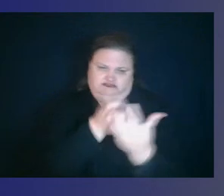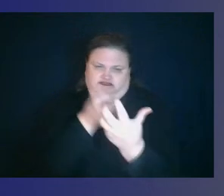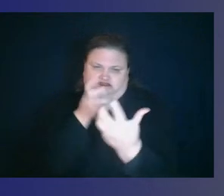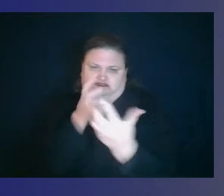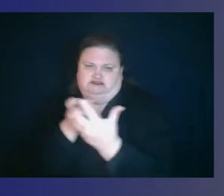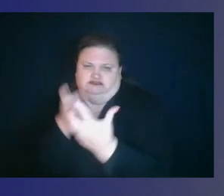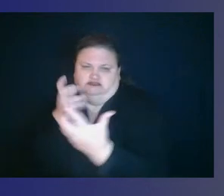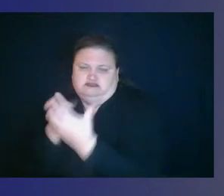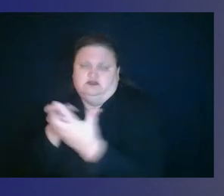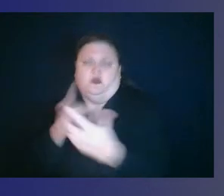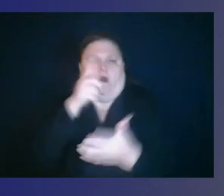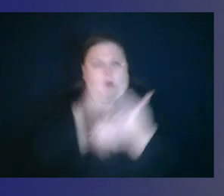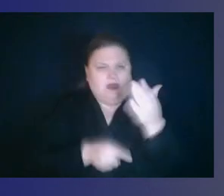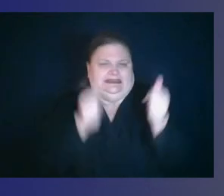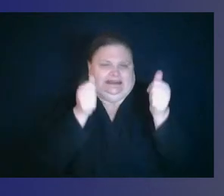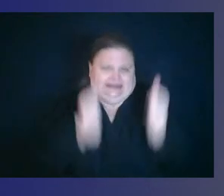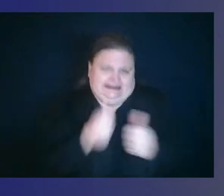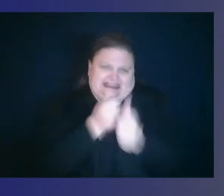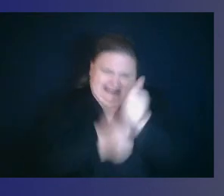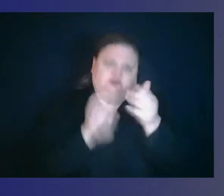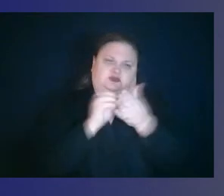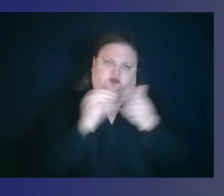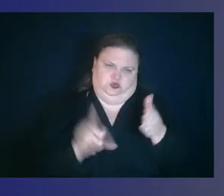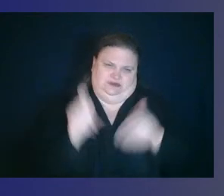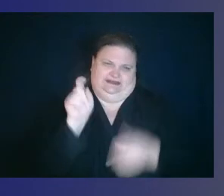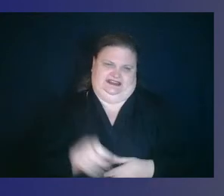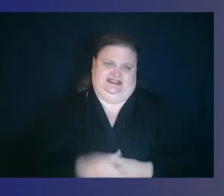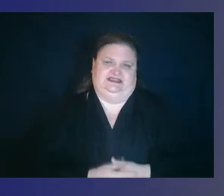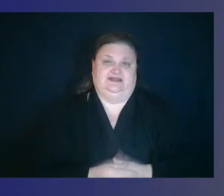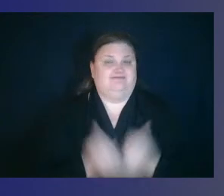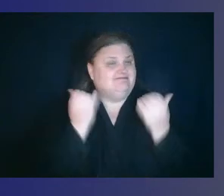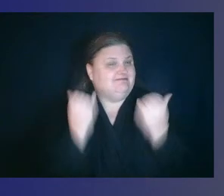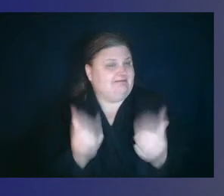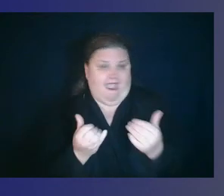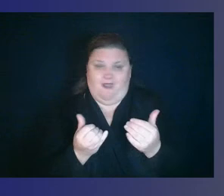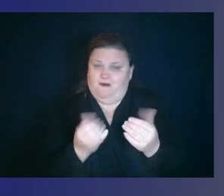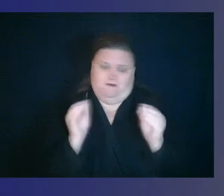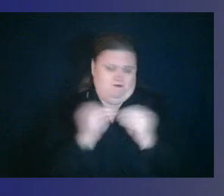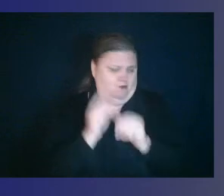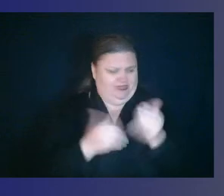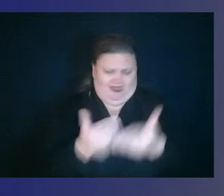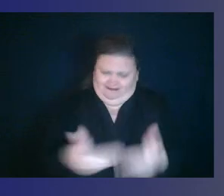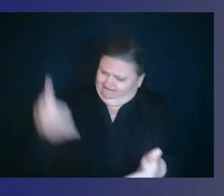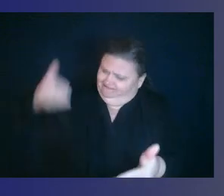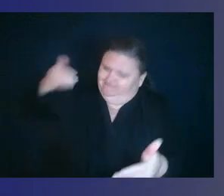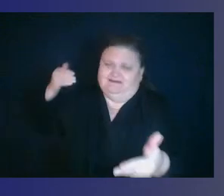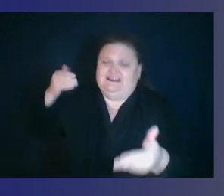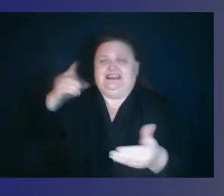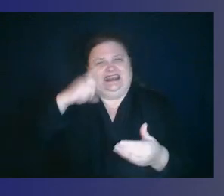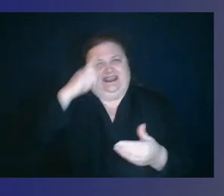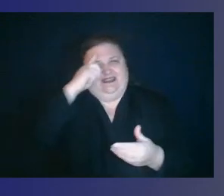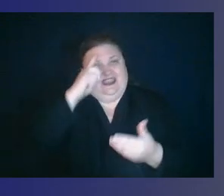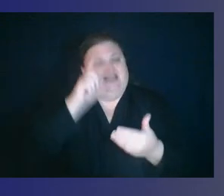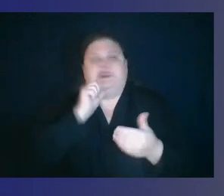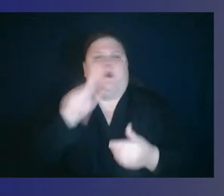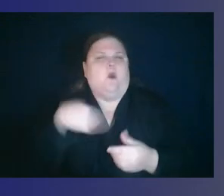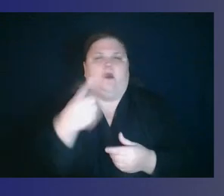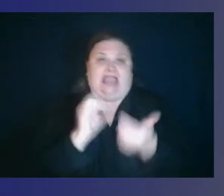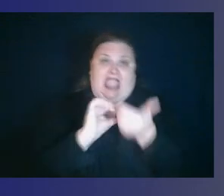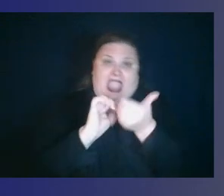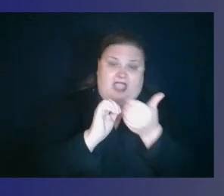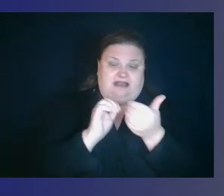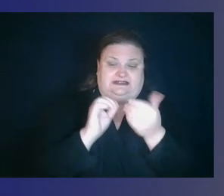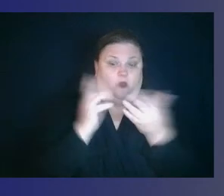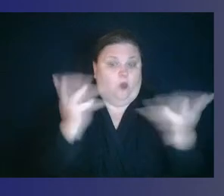which leads me to believe now, again, now more than ever, we have to think about how we teach and what we teach. You know, it's, it's, it's that simple for me,